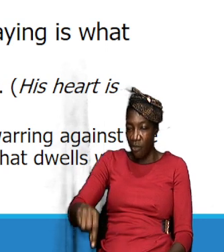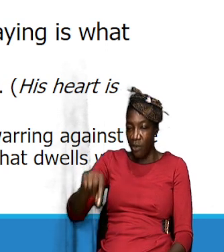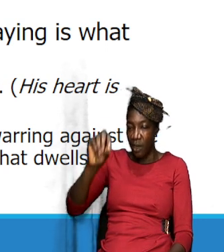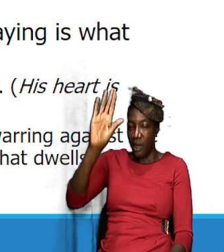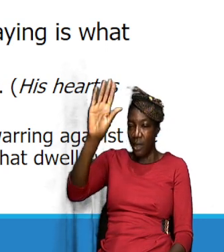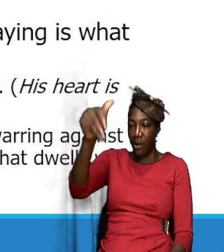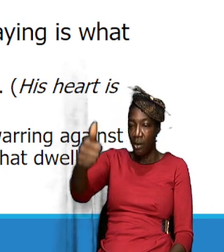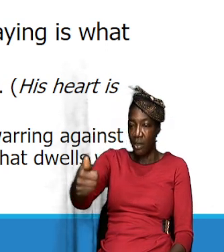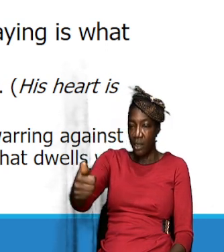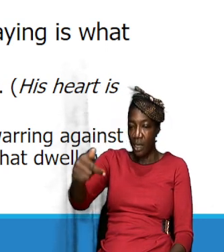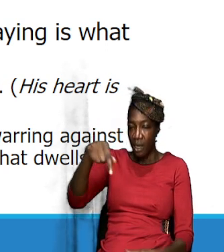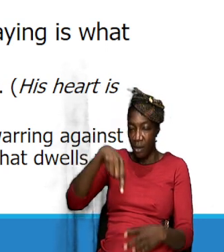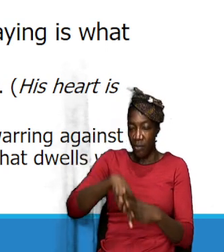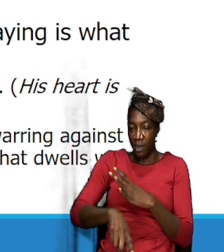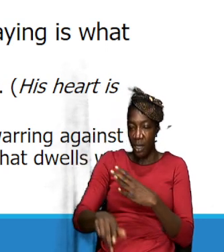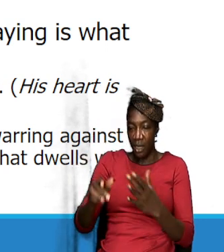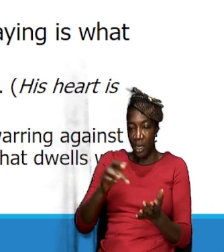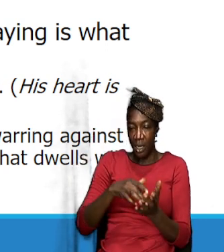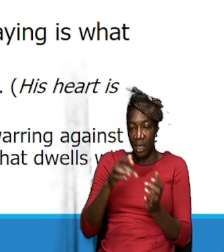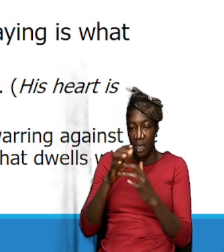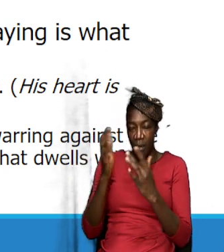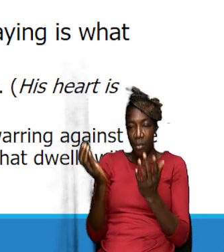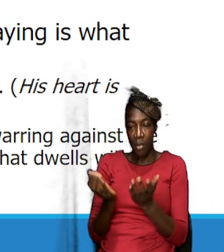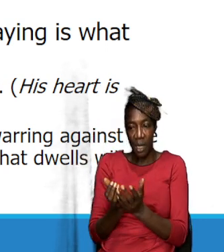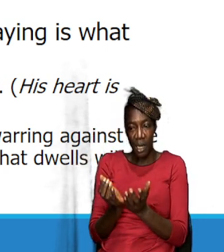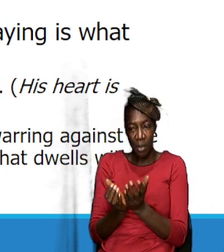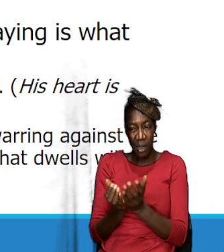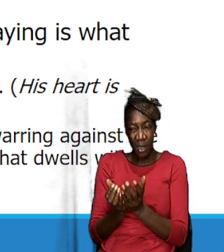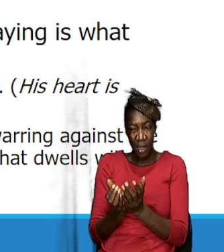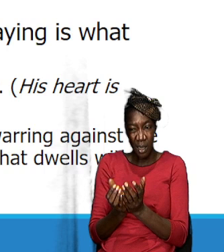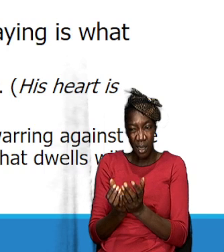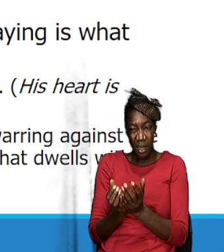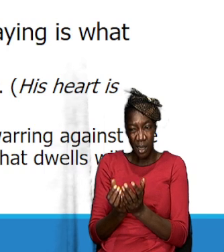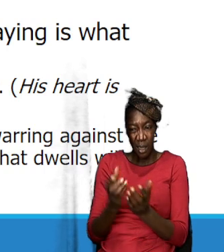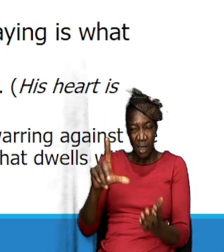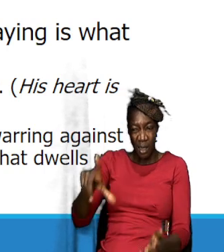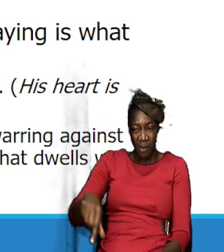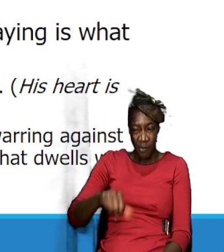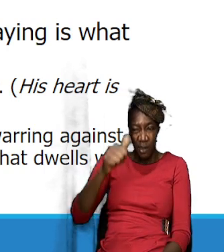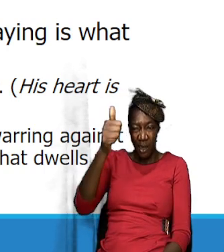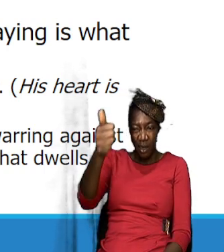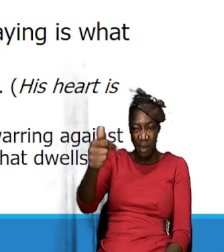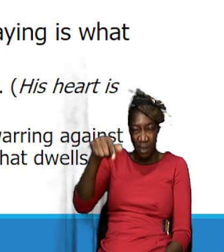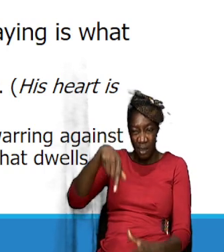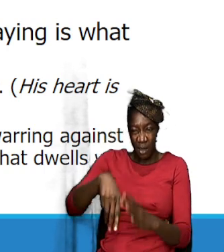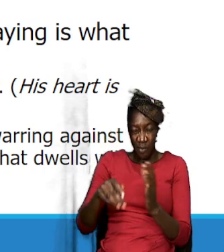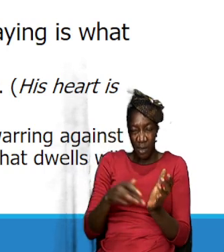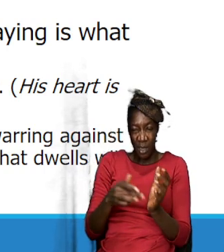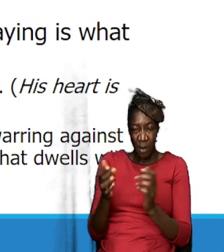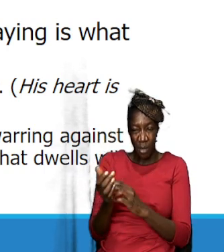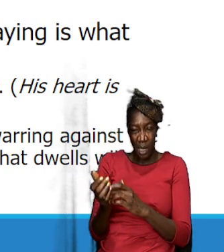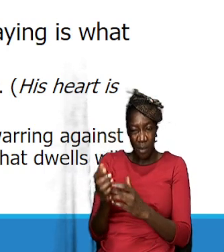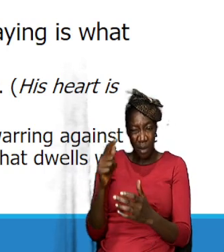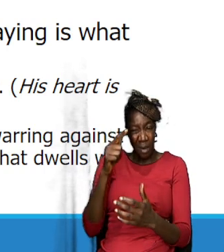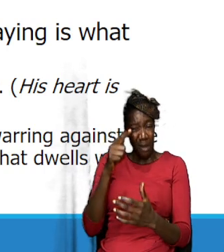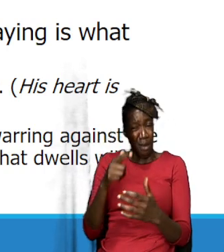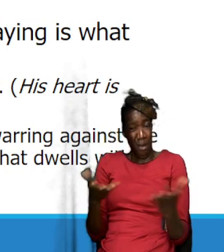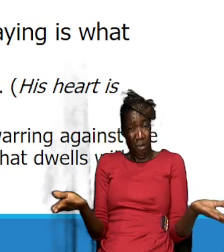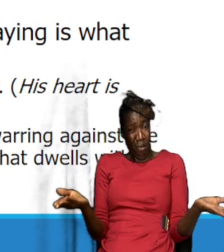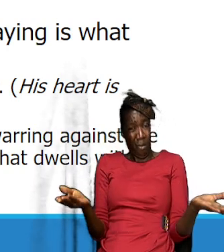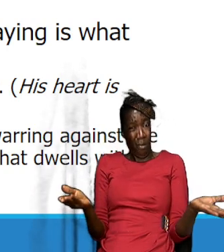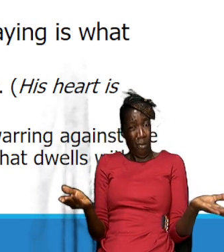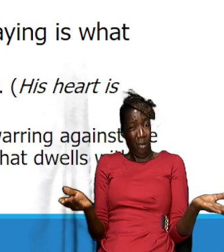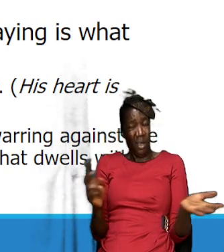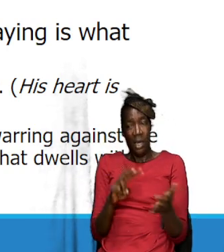in the Bible find yourself in the Bible what you mean by that